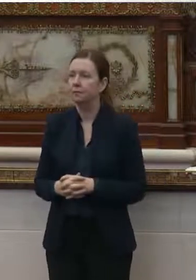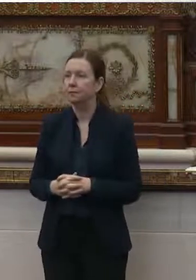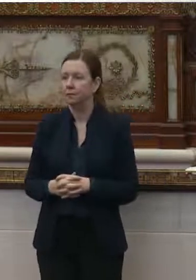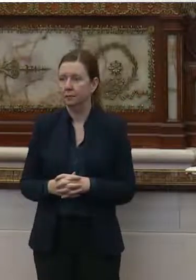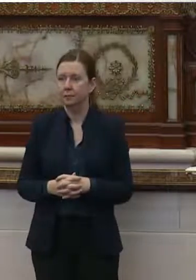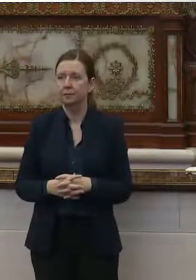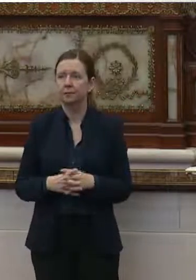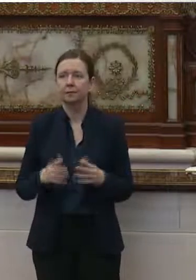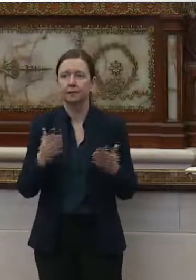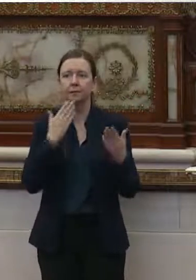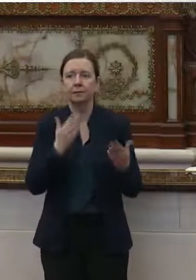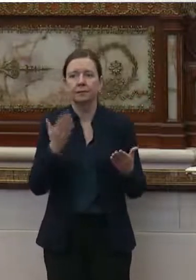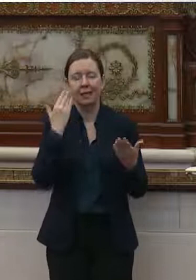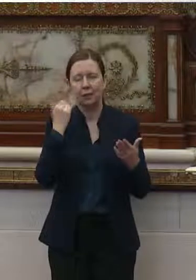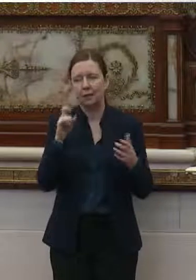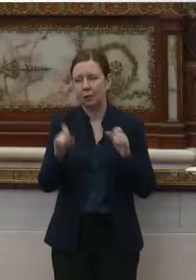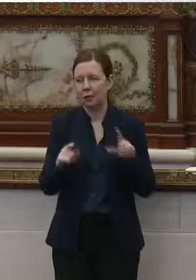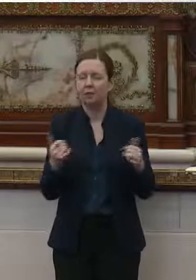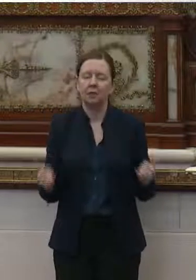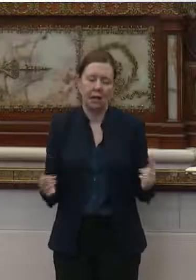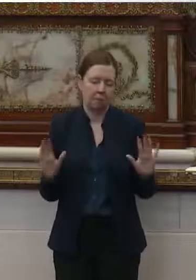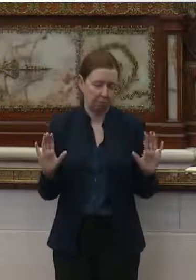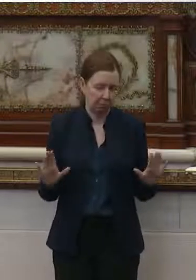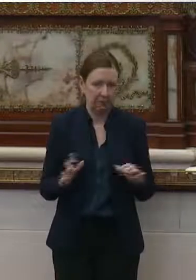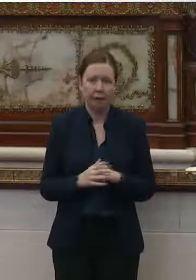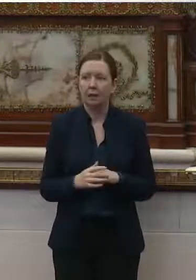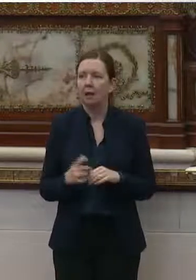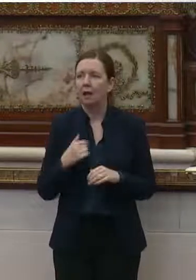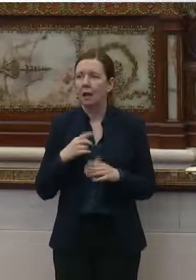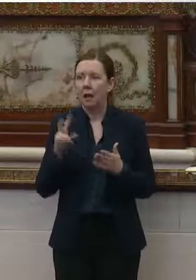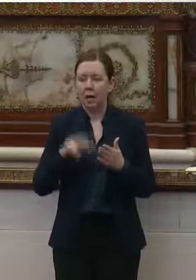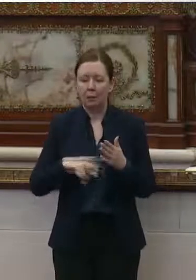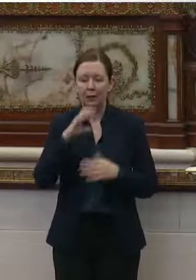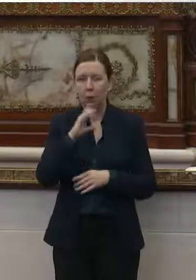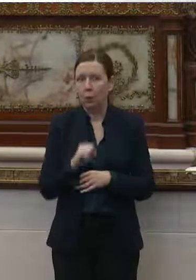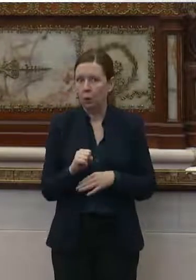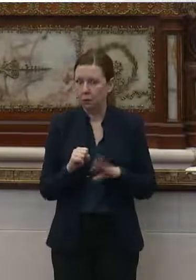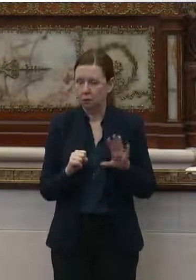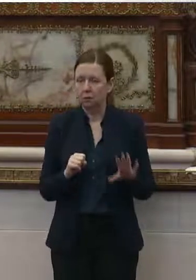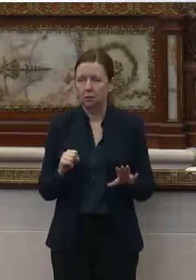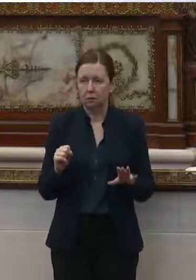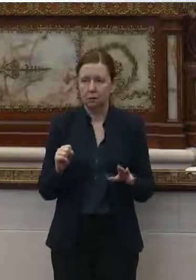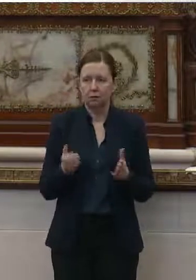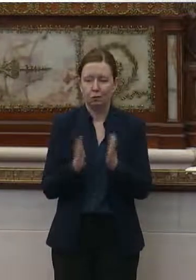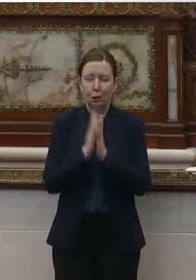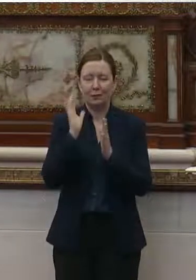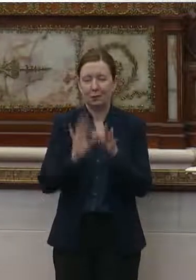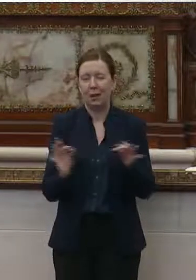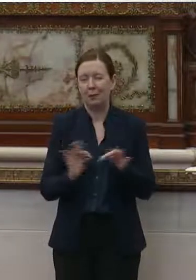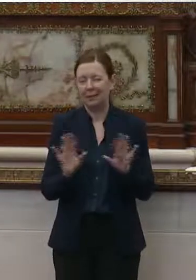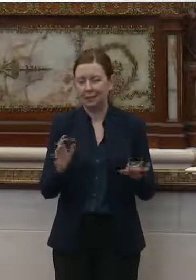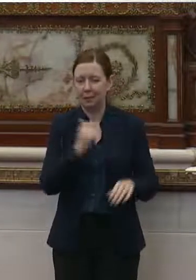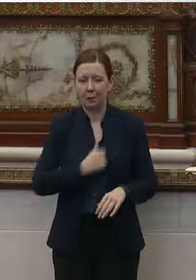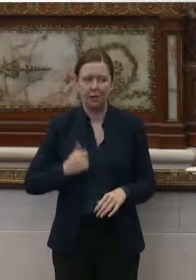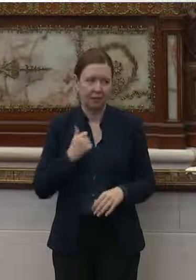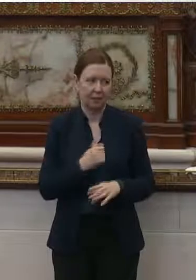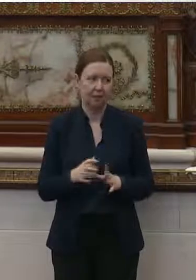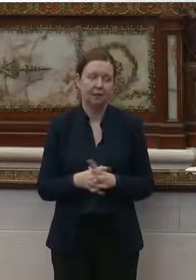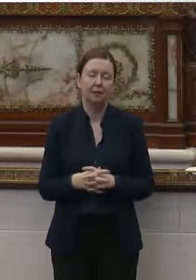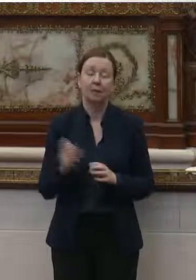Thank you. I didn't know if you had a question now. So I'm probably reading an old request for a comment. So I apologize.